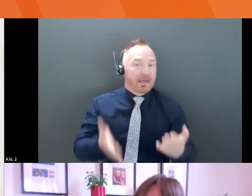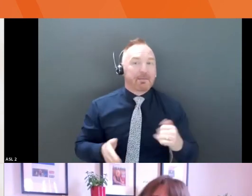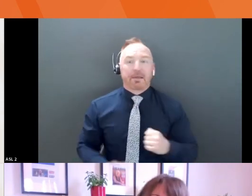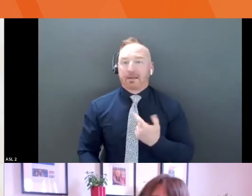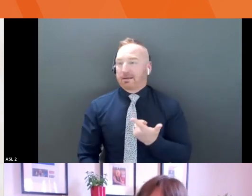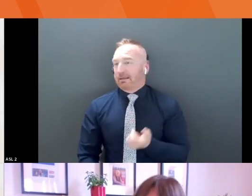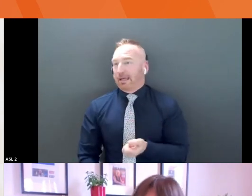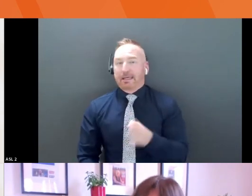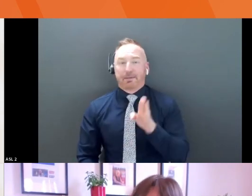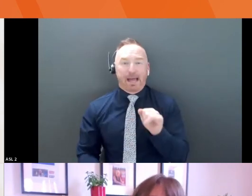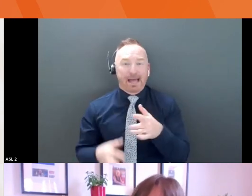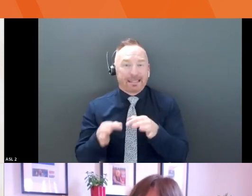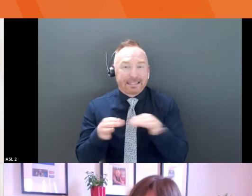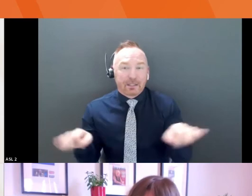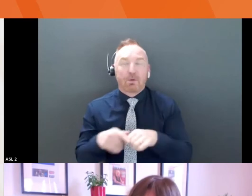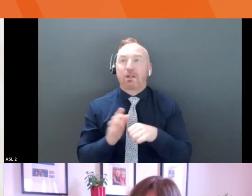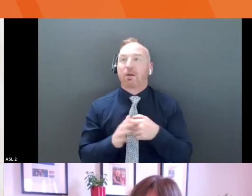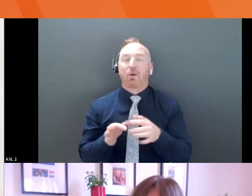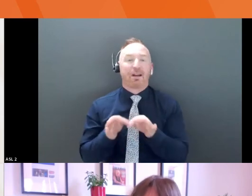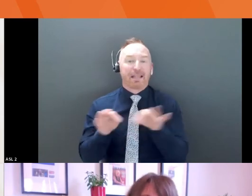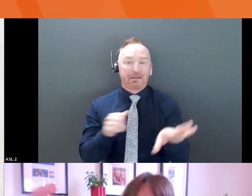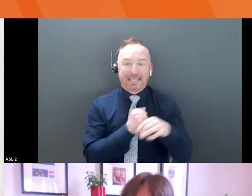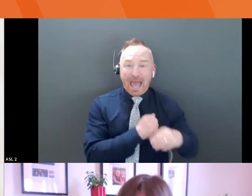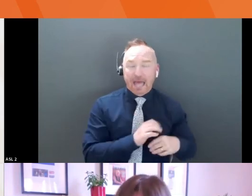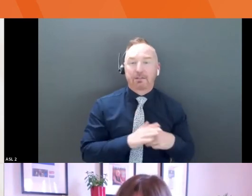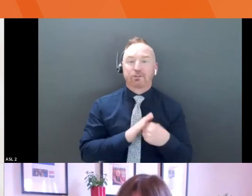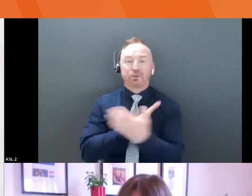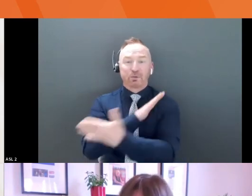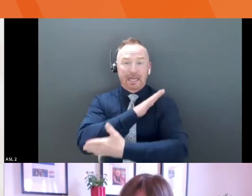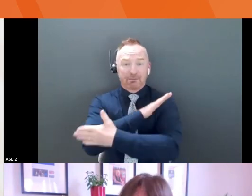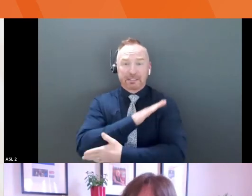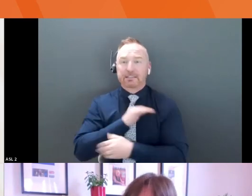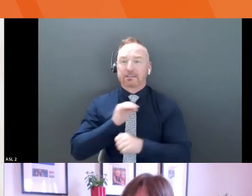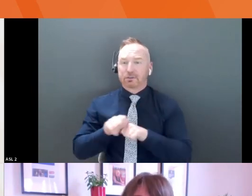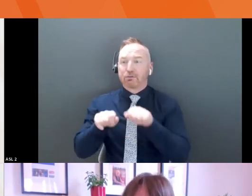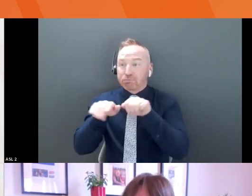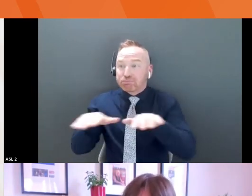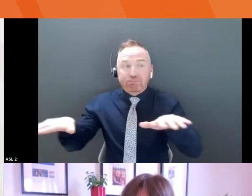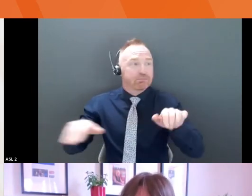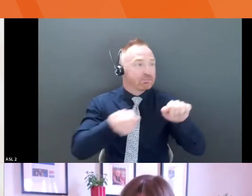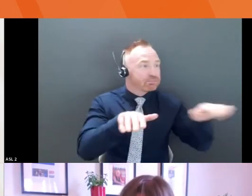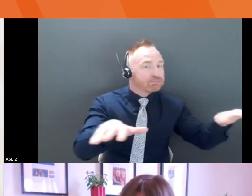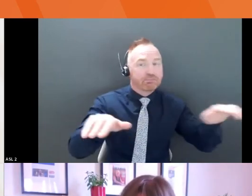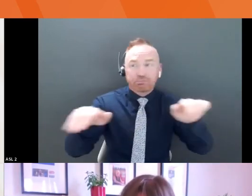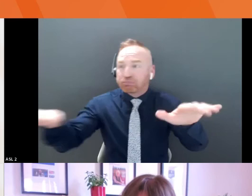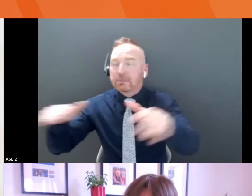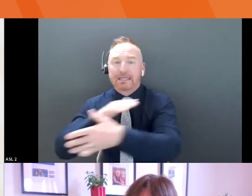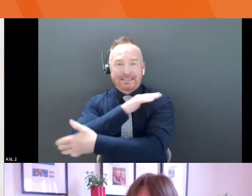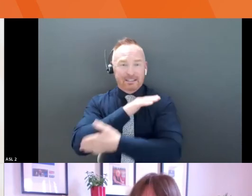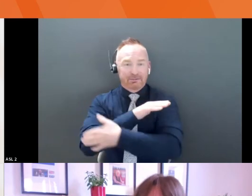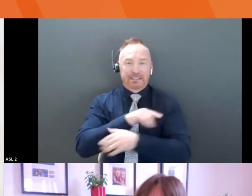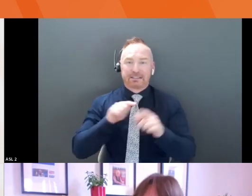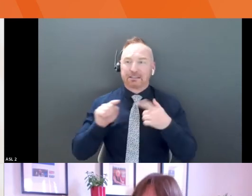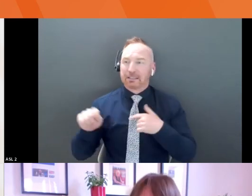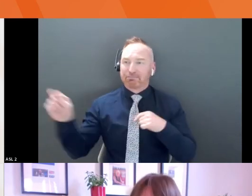languages to get to another country, to other countries that'll allow you, you know, well, not new, never more, more revenue in a